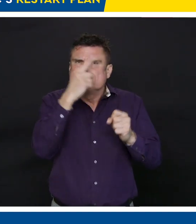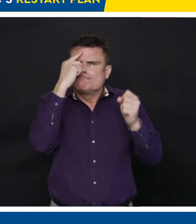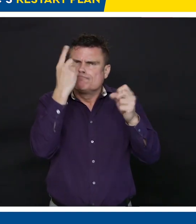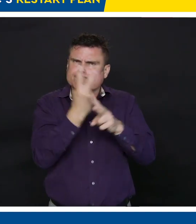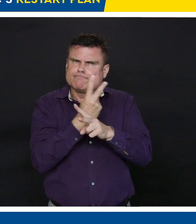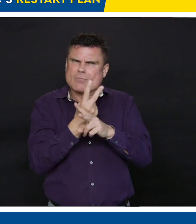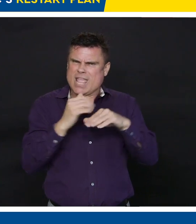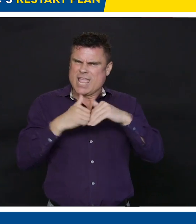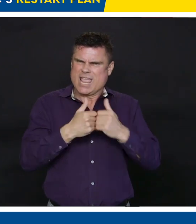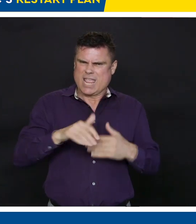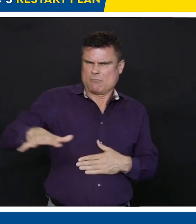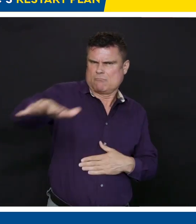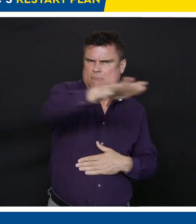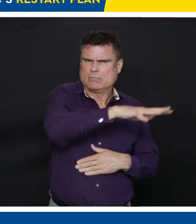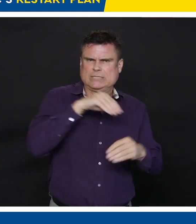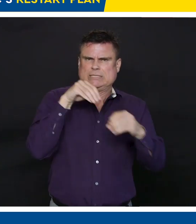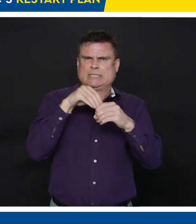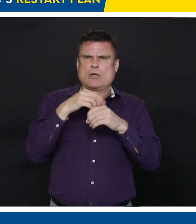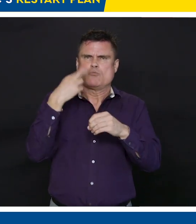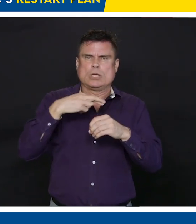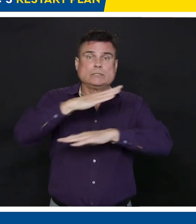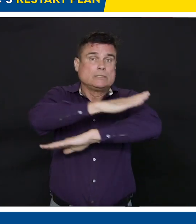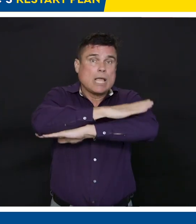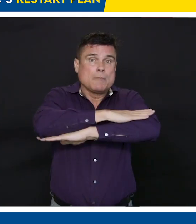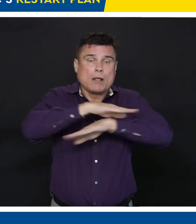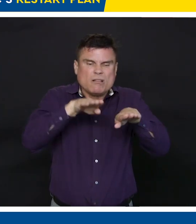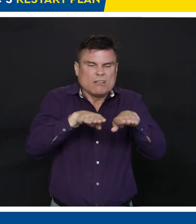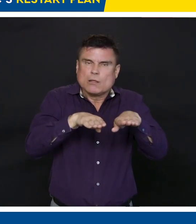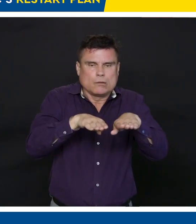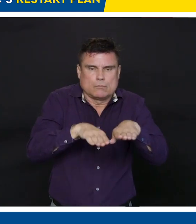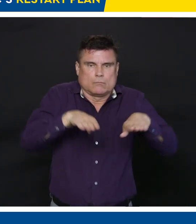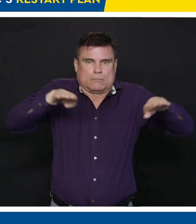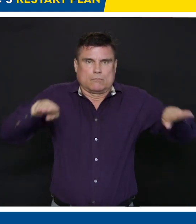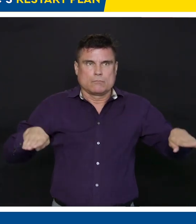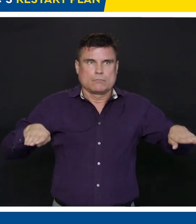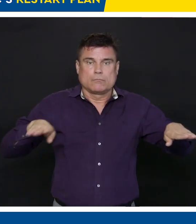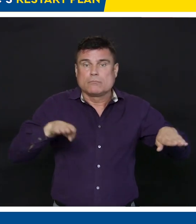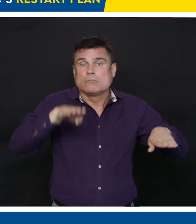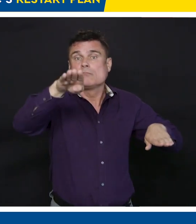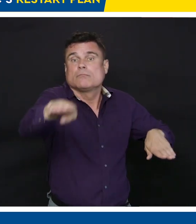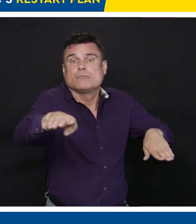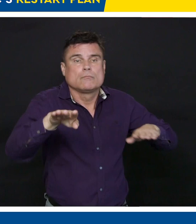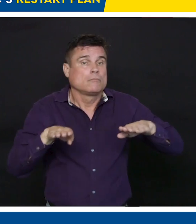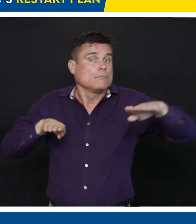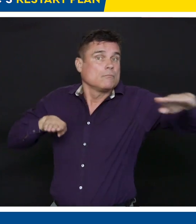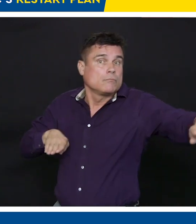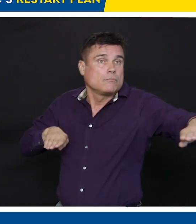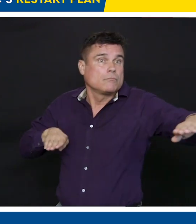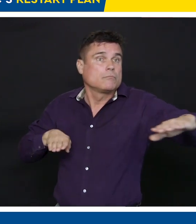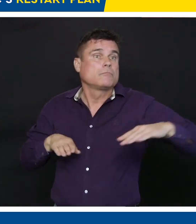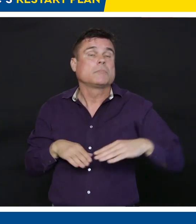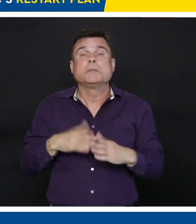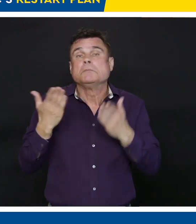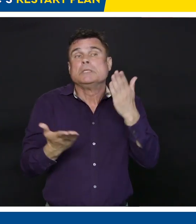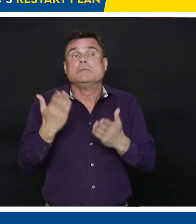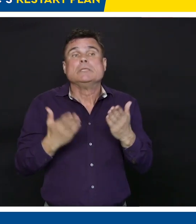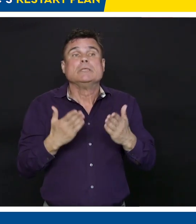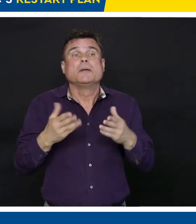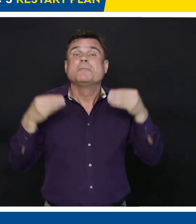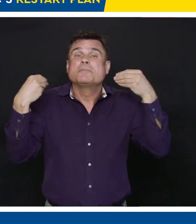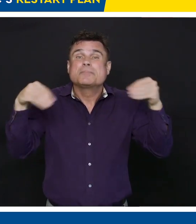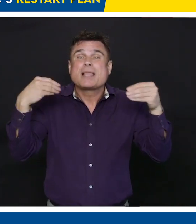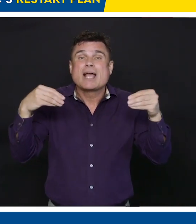of tables. They're spreading out the number of tables. They're working with their staff. They're talking about regular temperature checks of